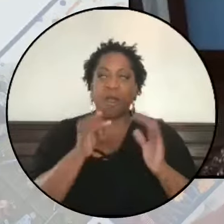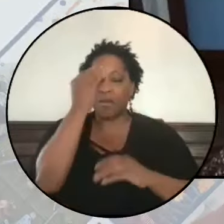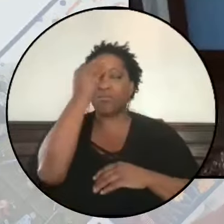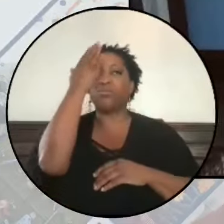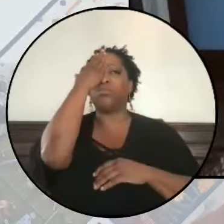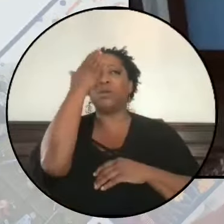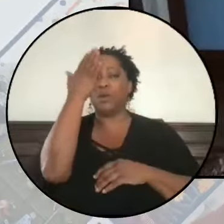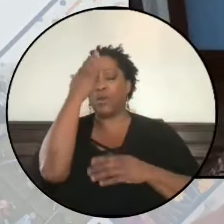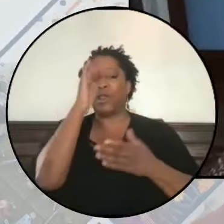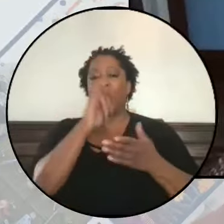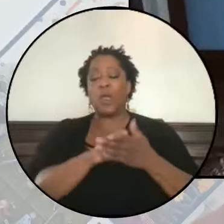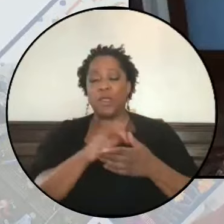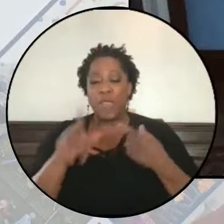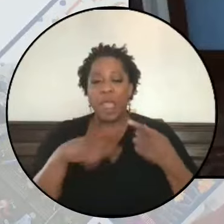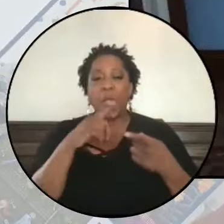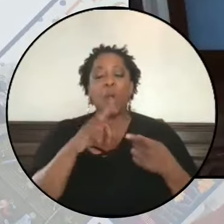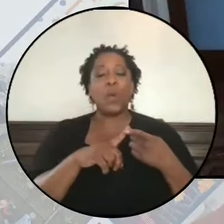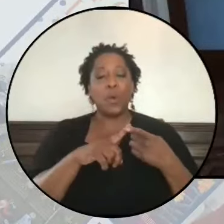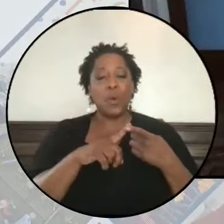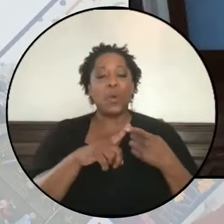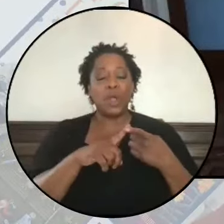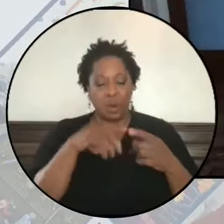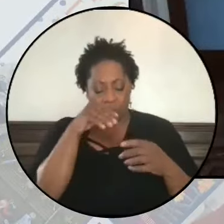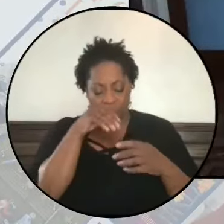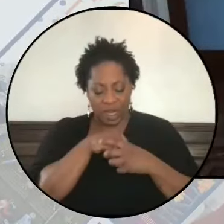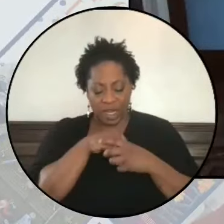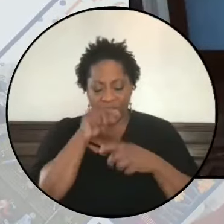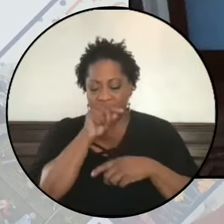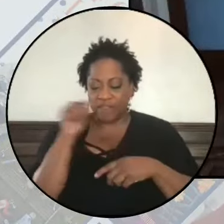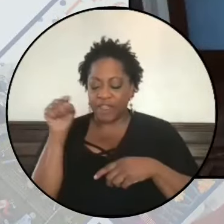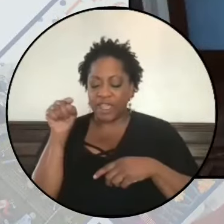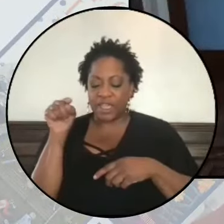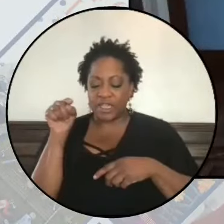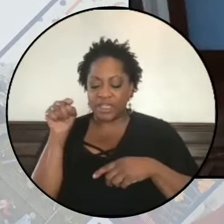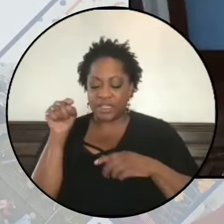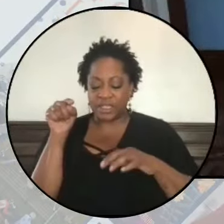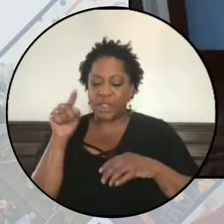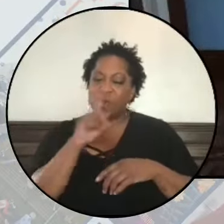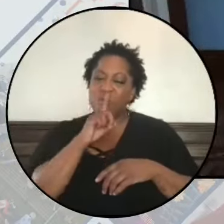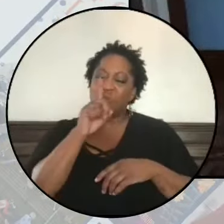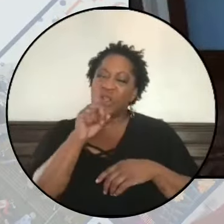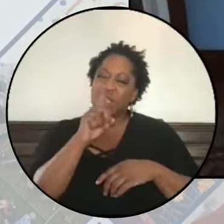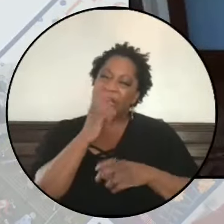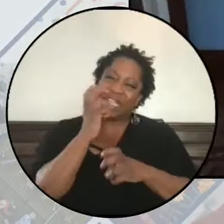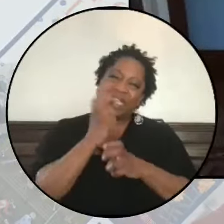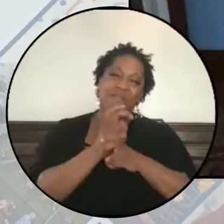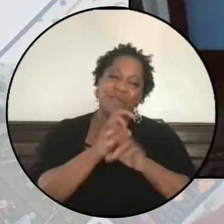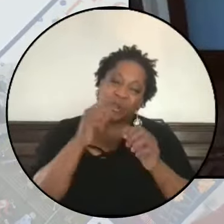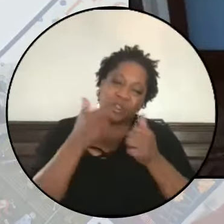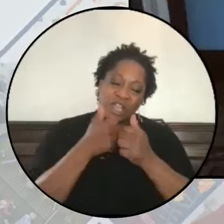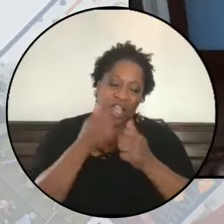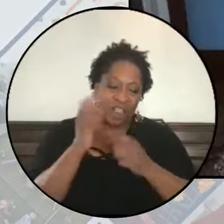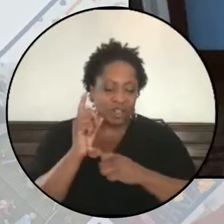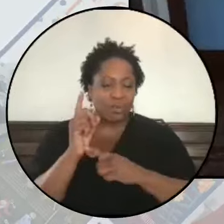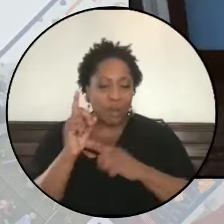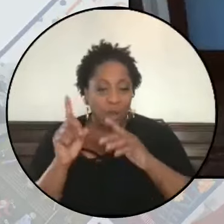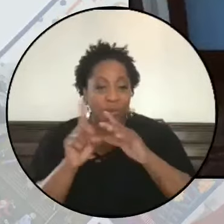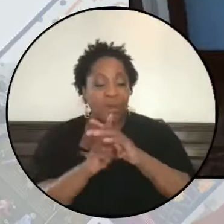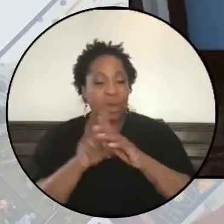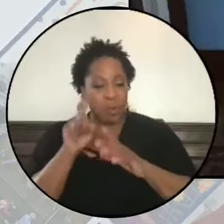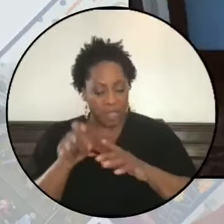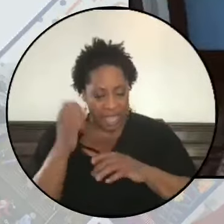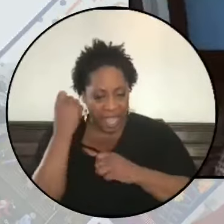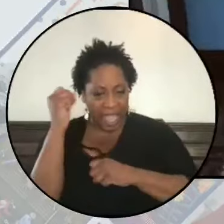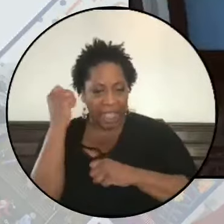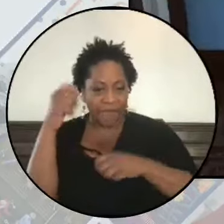know that whenever we're in these really difficult moments where we have to